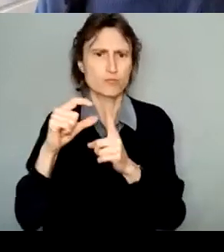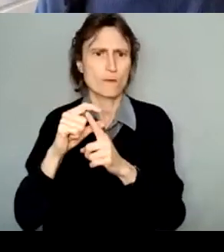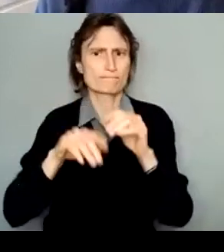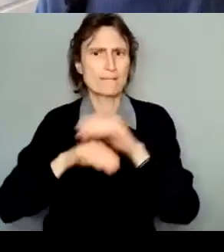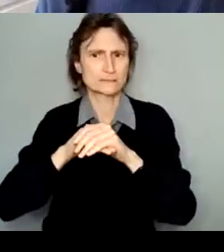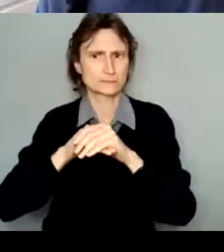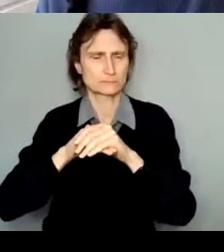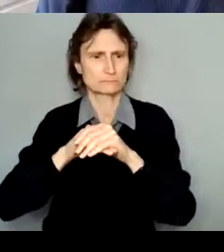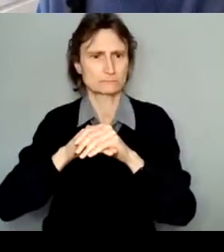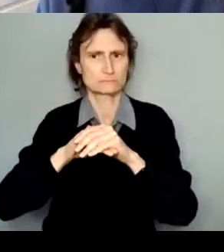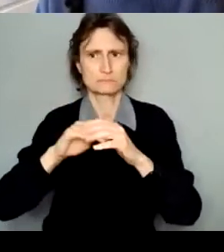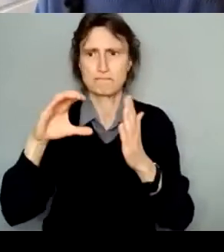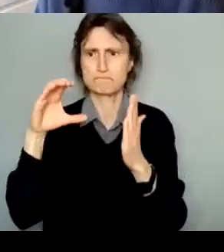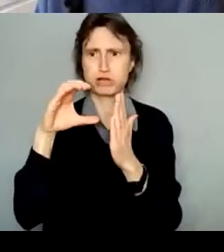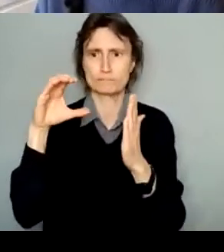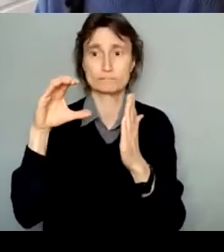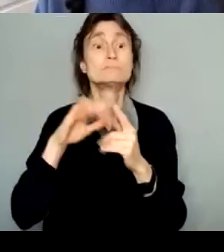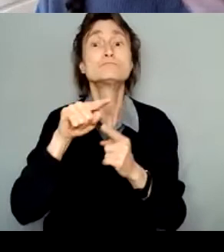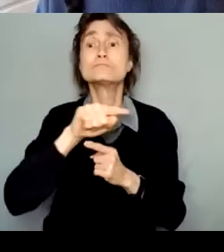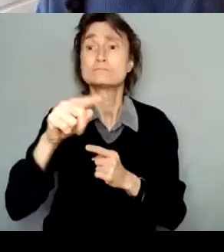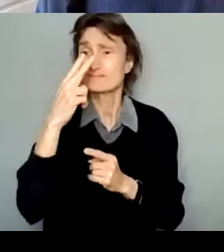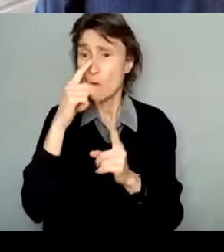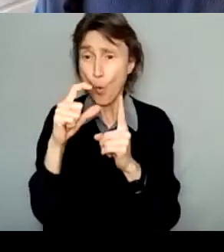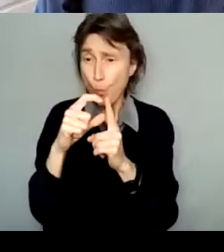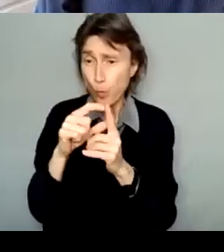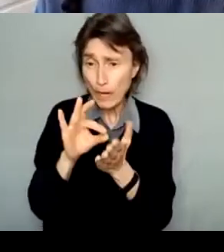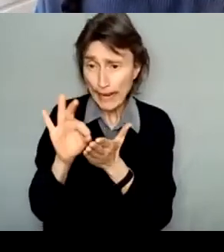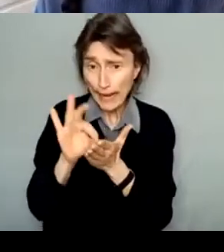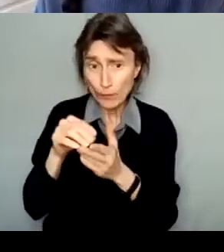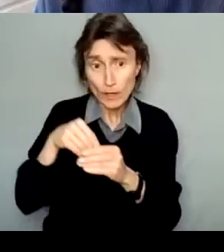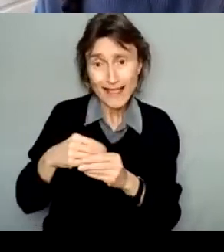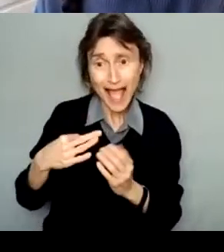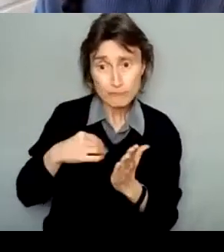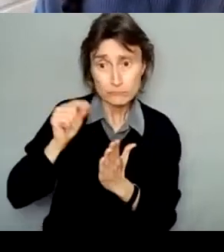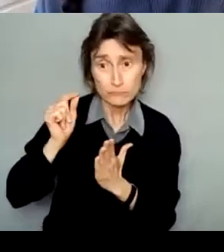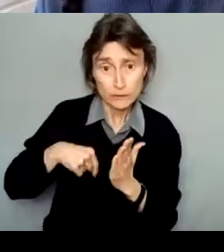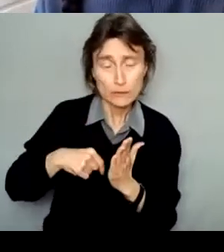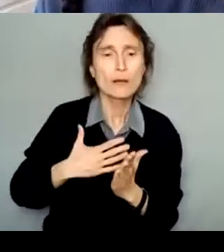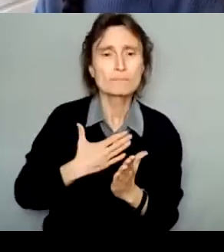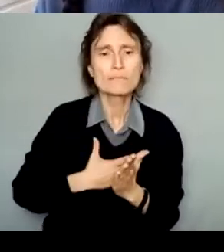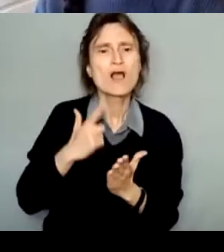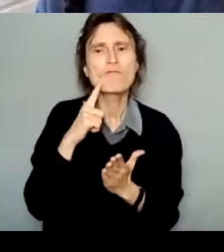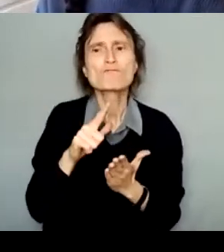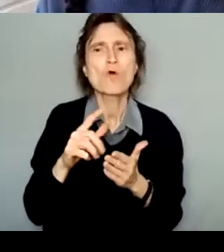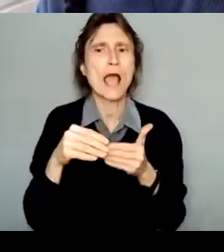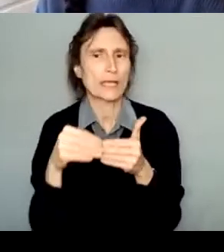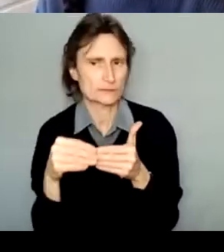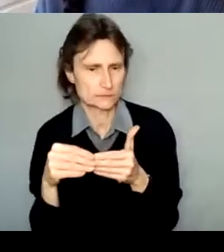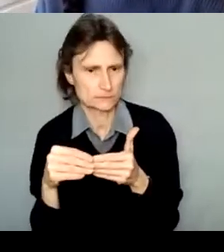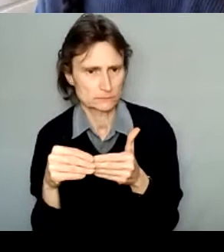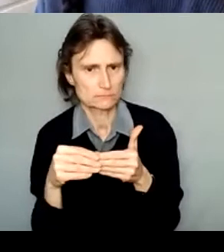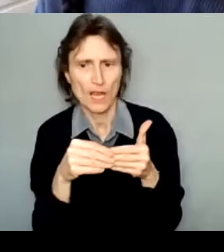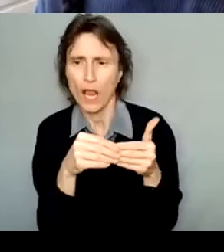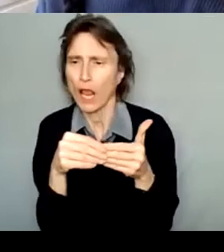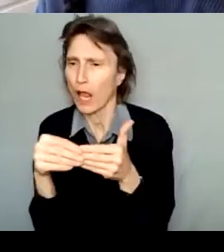And any word counts that you see in the application are simply guides and they shouldn't be considered, they should be considered the